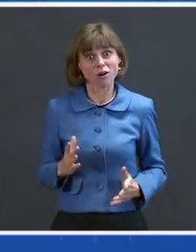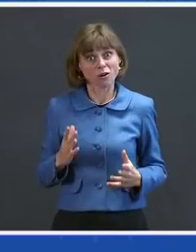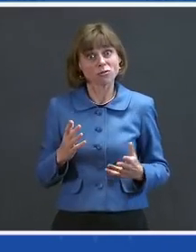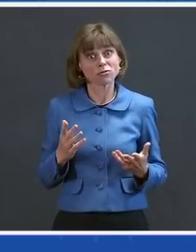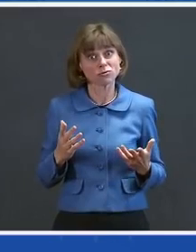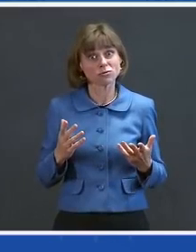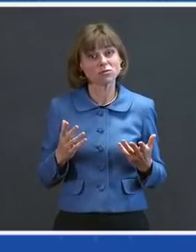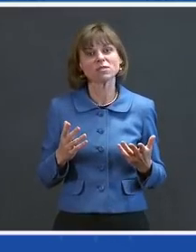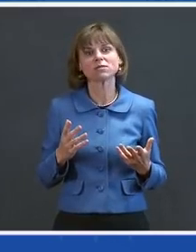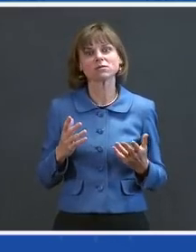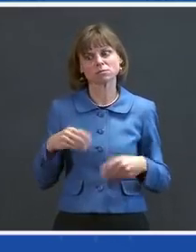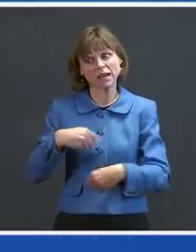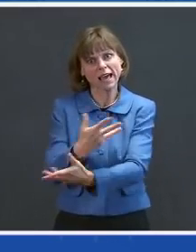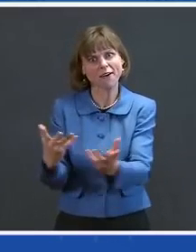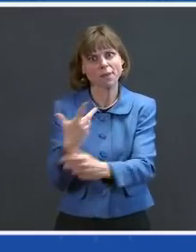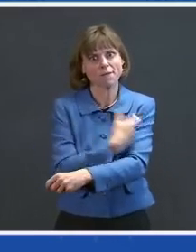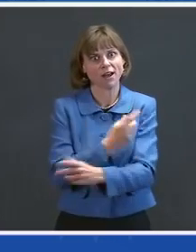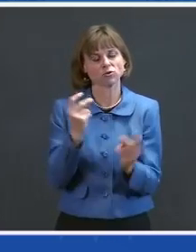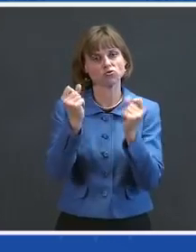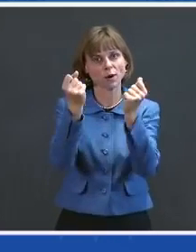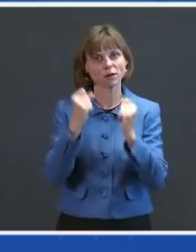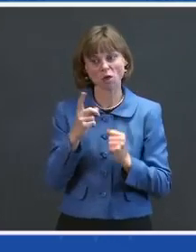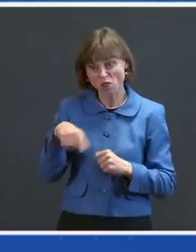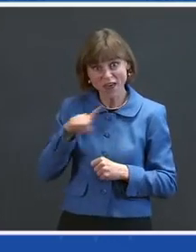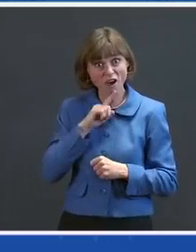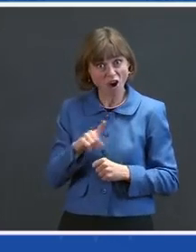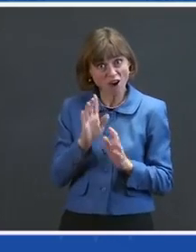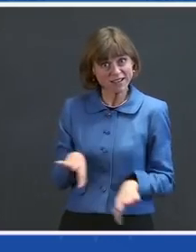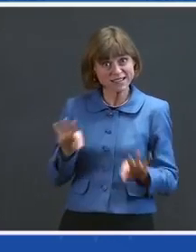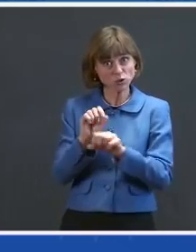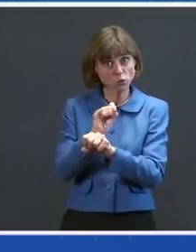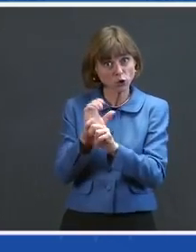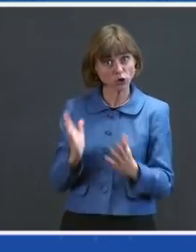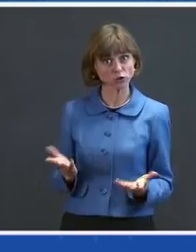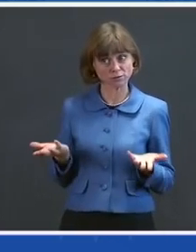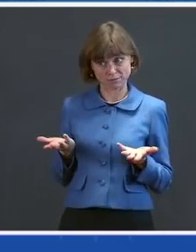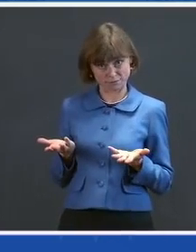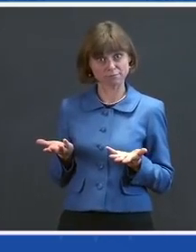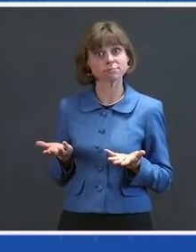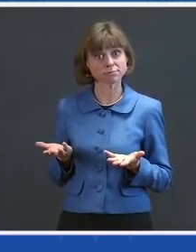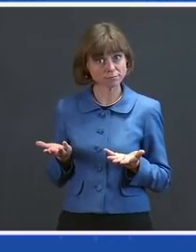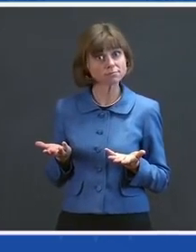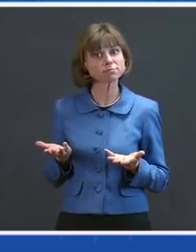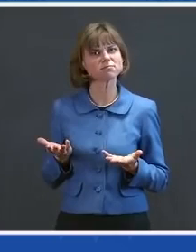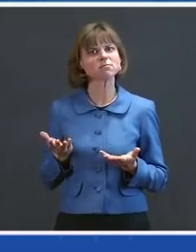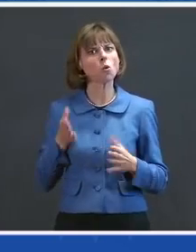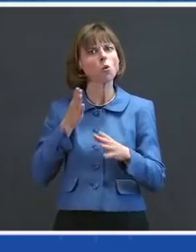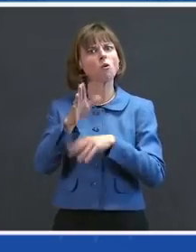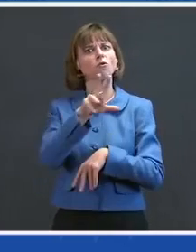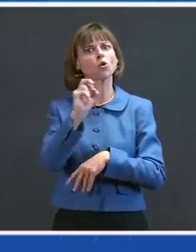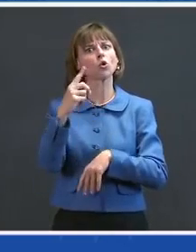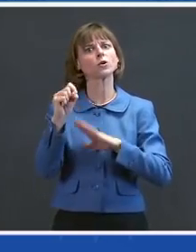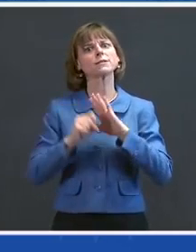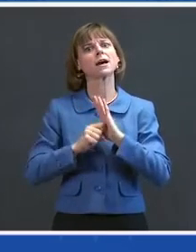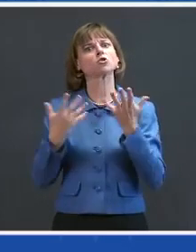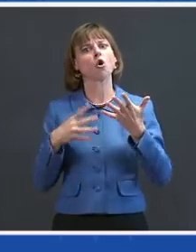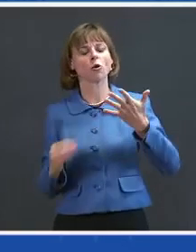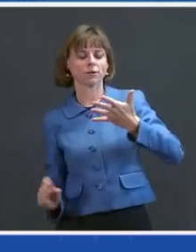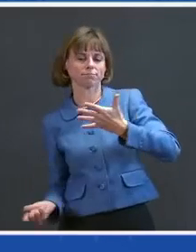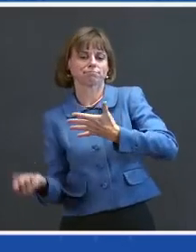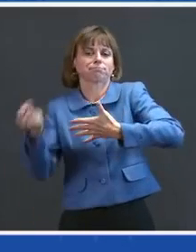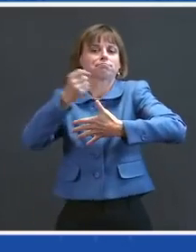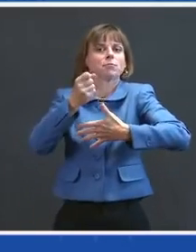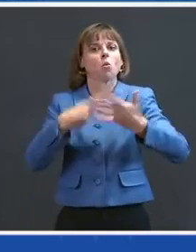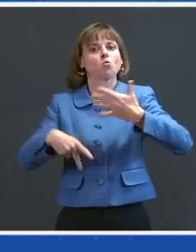them vaccinated immediately. They're essential workers. Over 30 states have already taken the step to priori prioritize educators